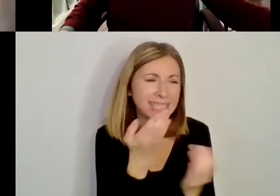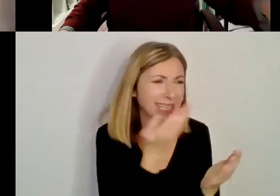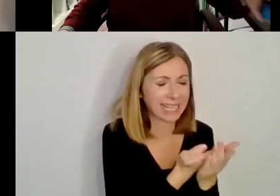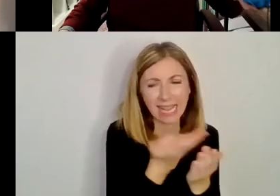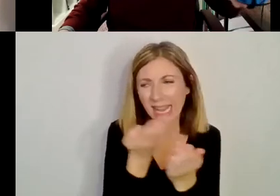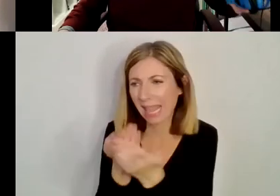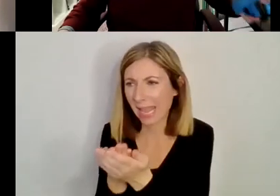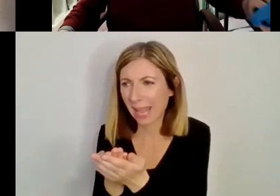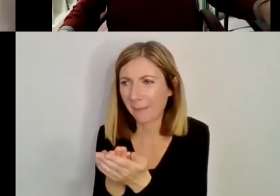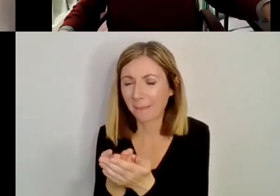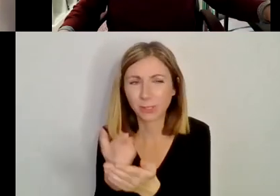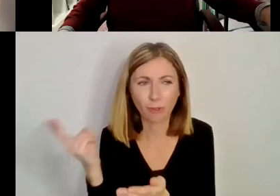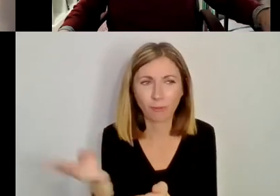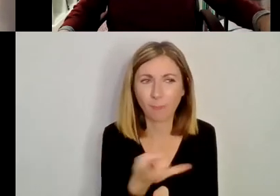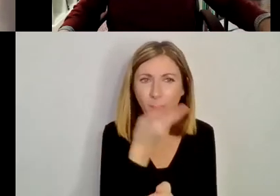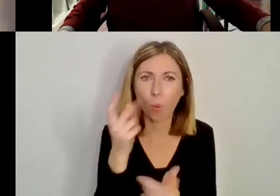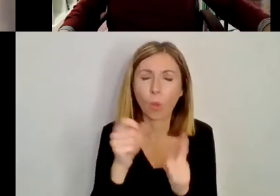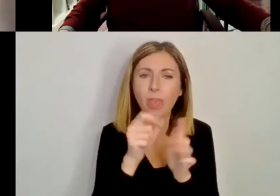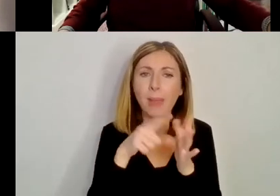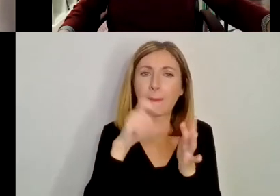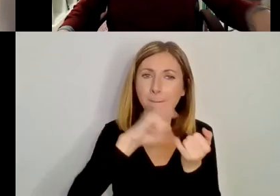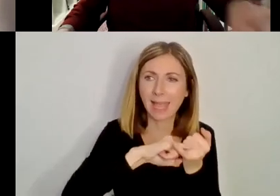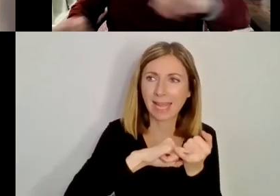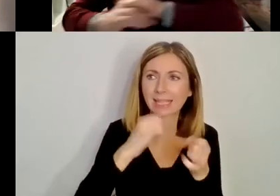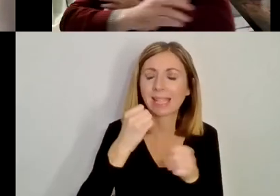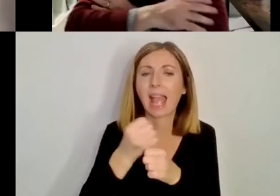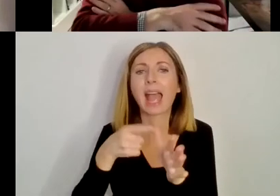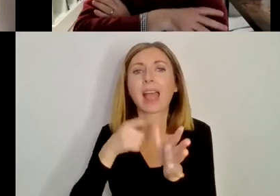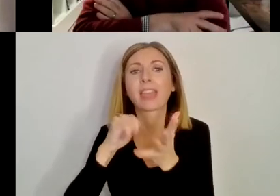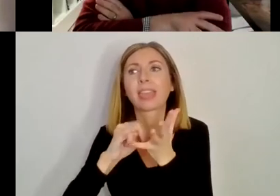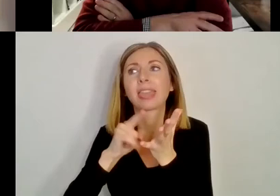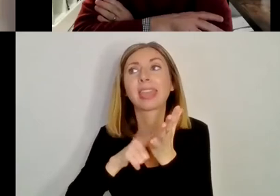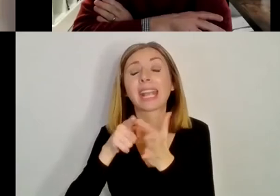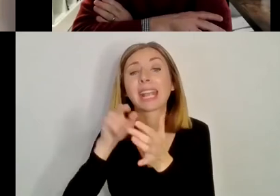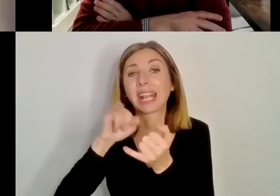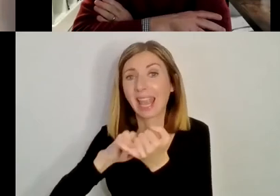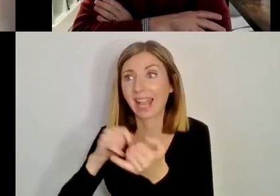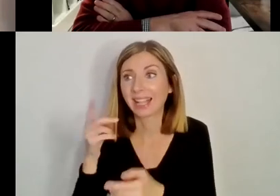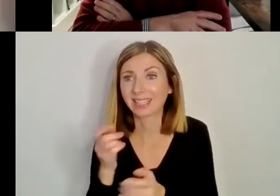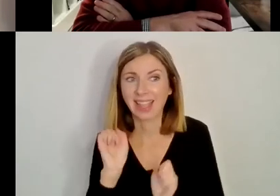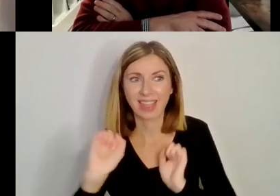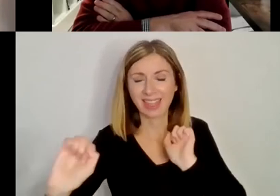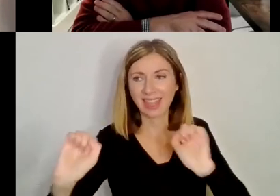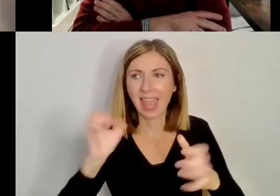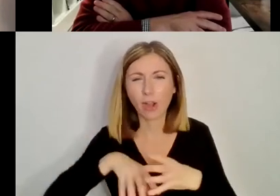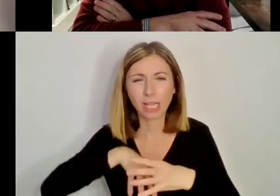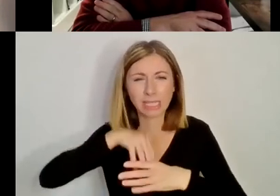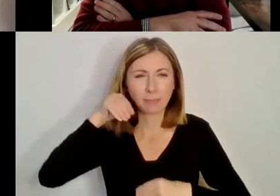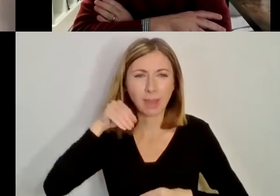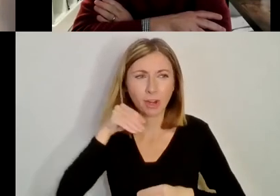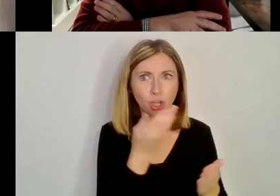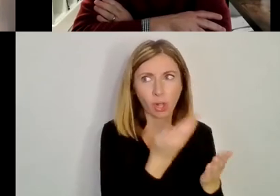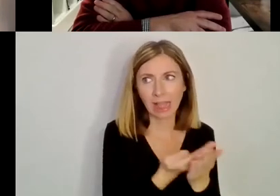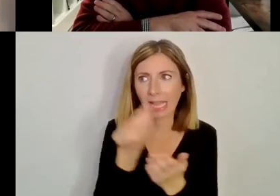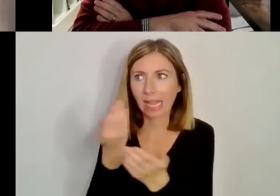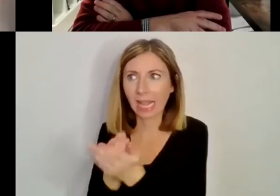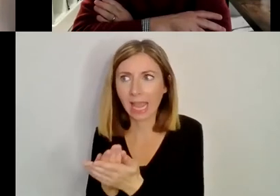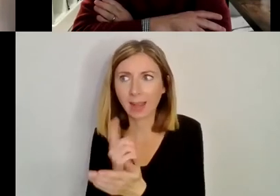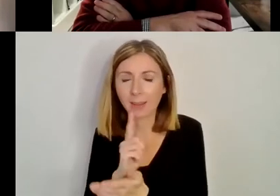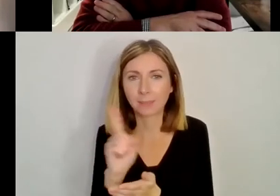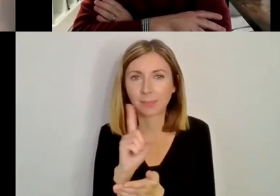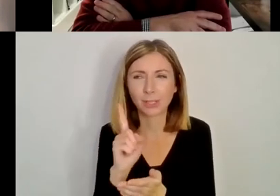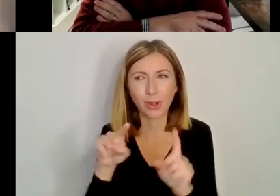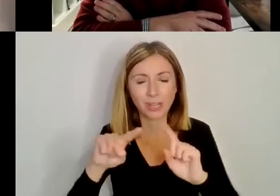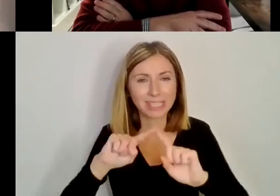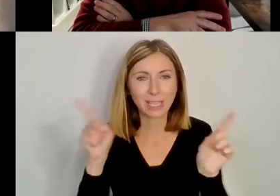and the Gales for the west coast of Scotland, and then their spiritual claims of wanting to find